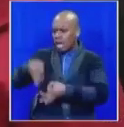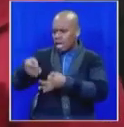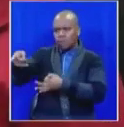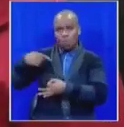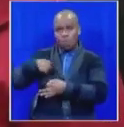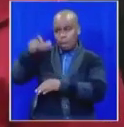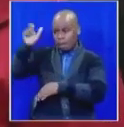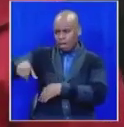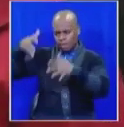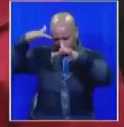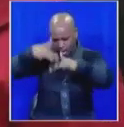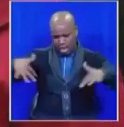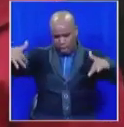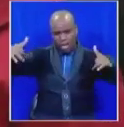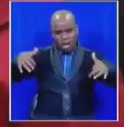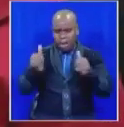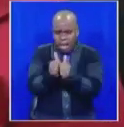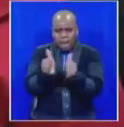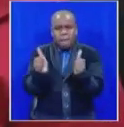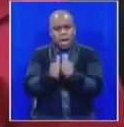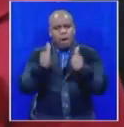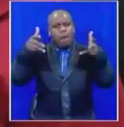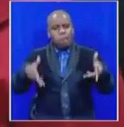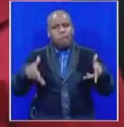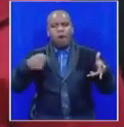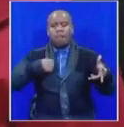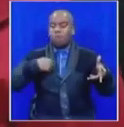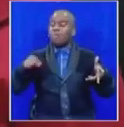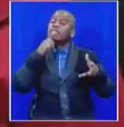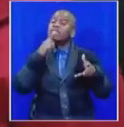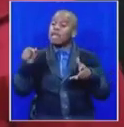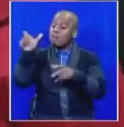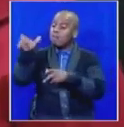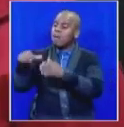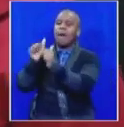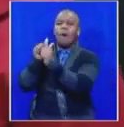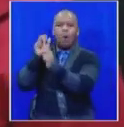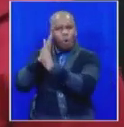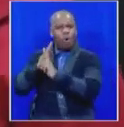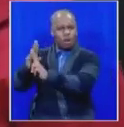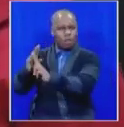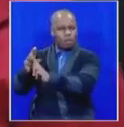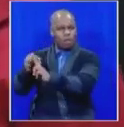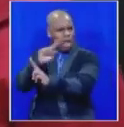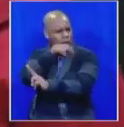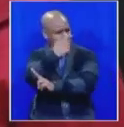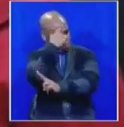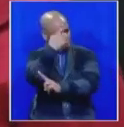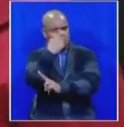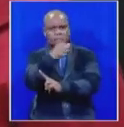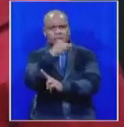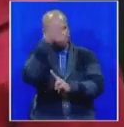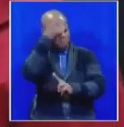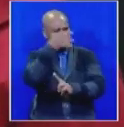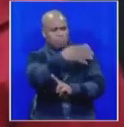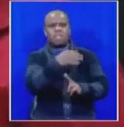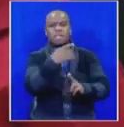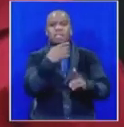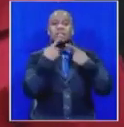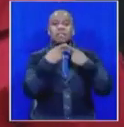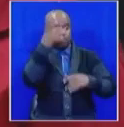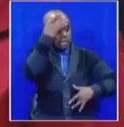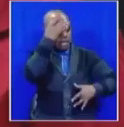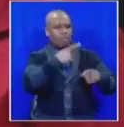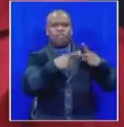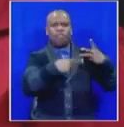in the house members of parliament who call themselves honorable members diagnosing other people's health no it's